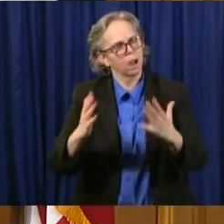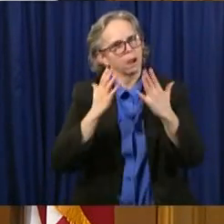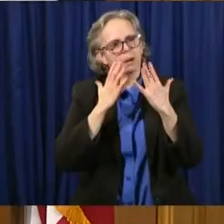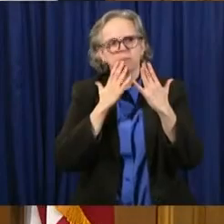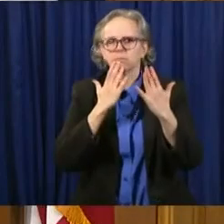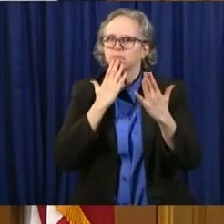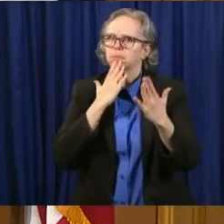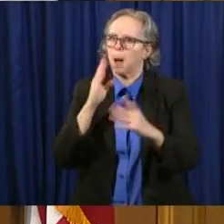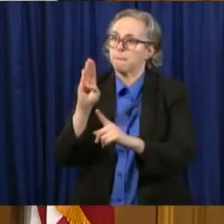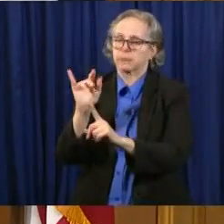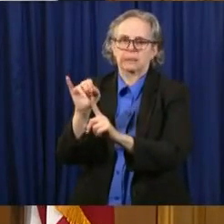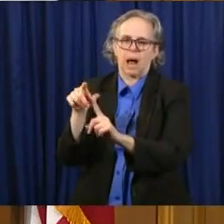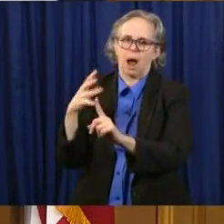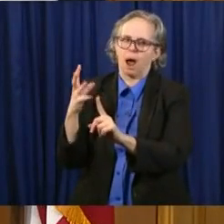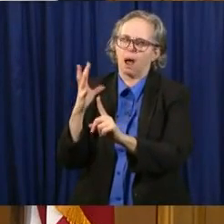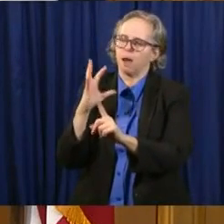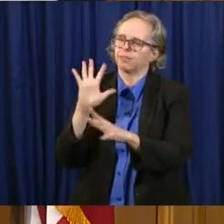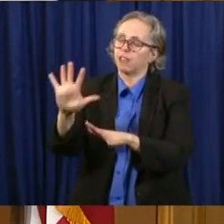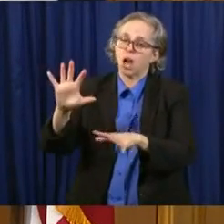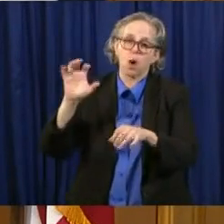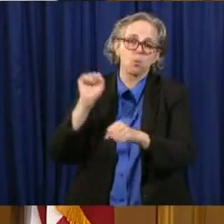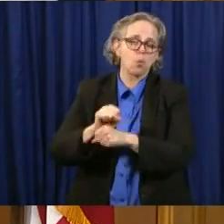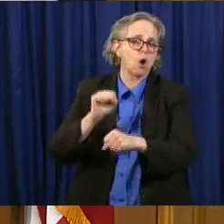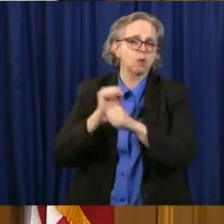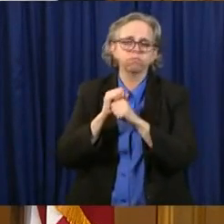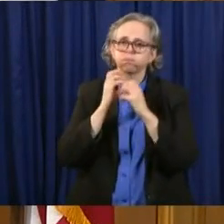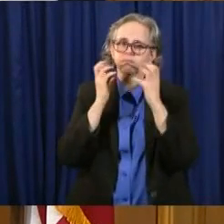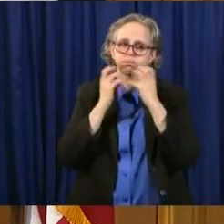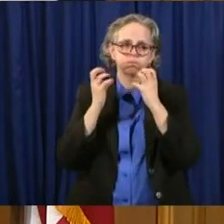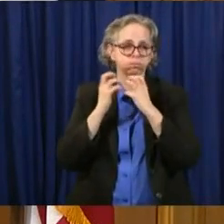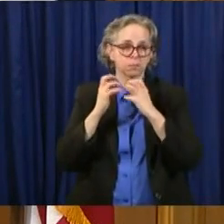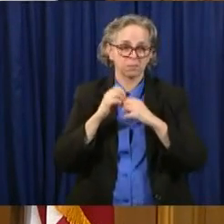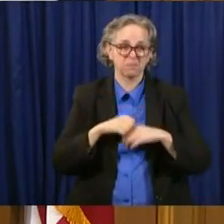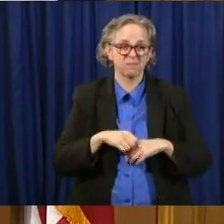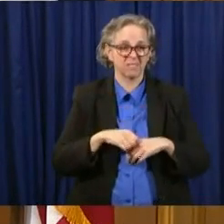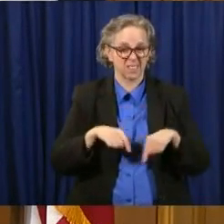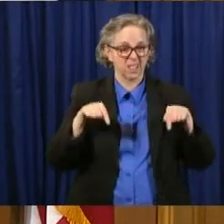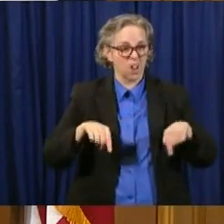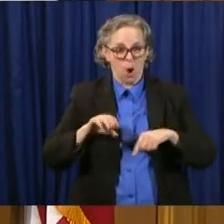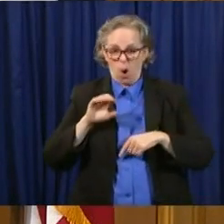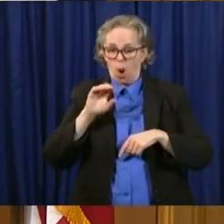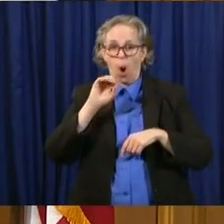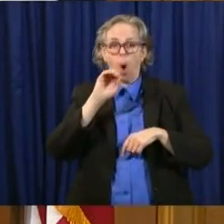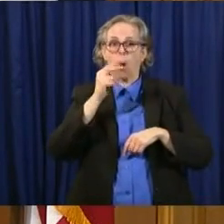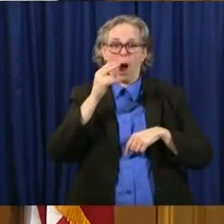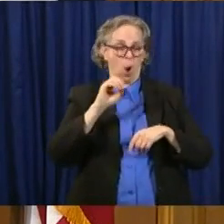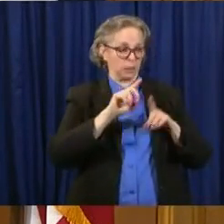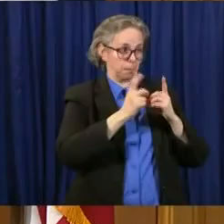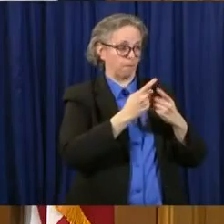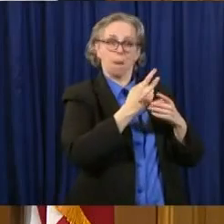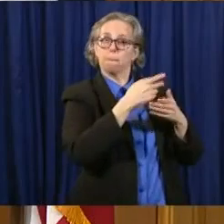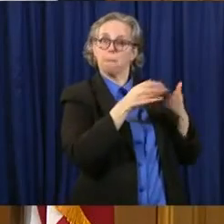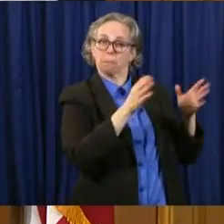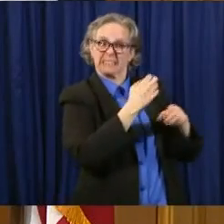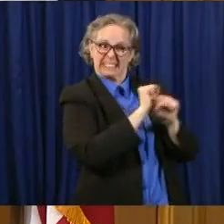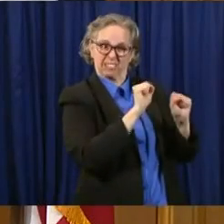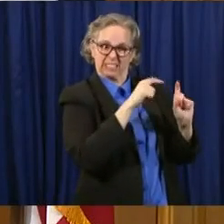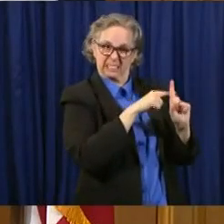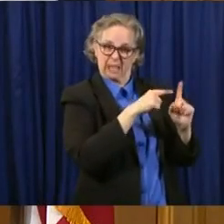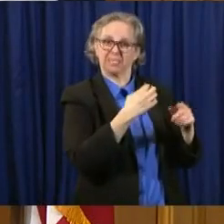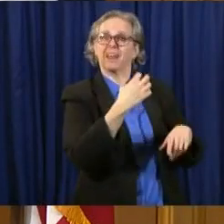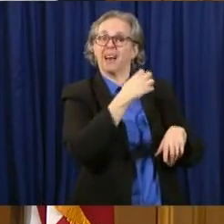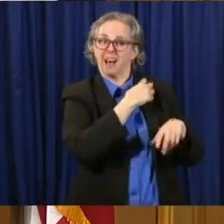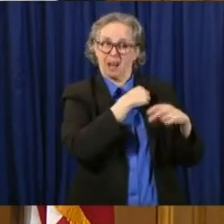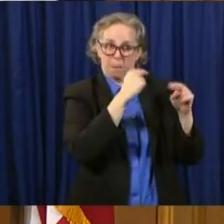work that they've done. I want to thank the Ohio Department of Public Safety, the Ohio State Highway Patrol for coordinating this process. I asked them today,